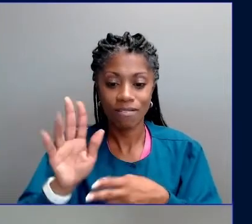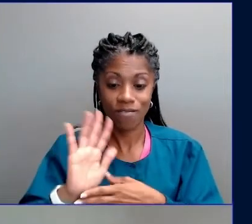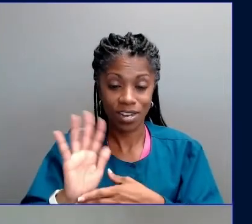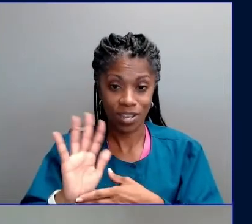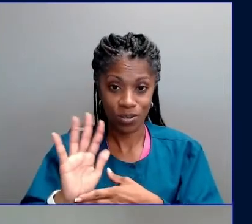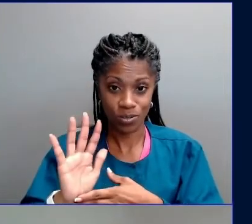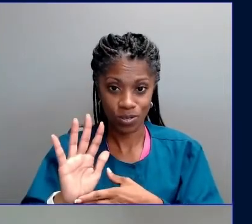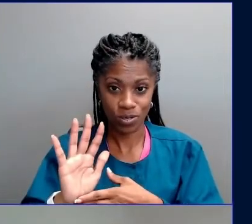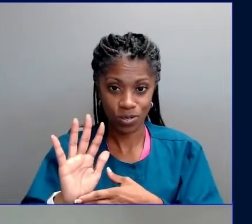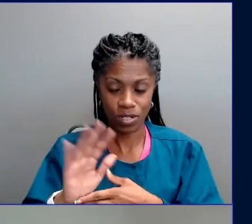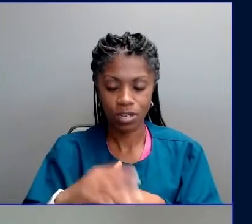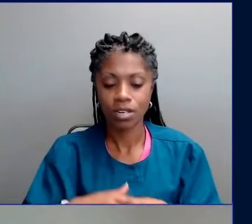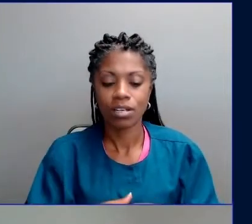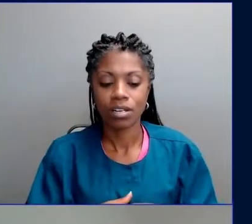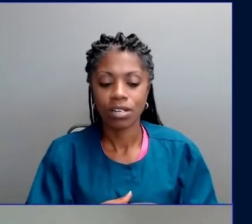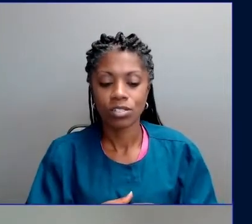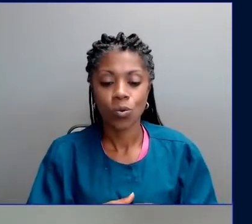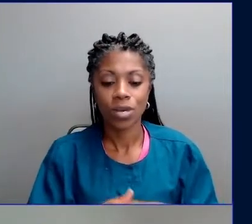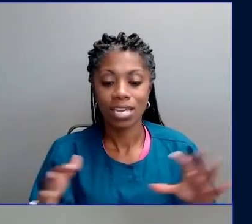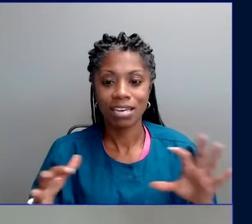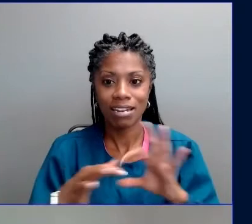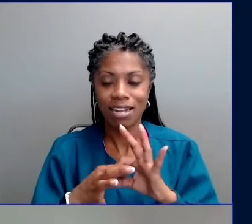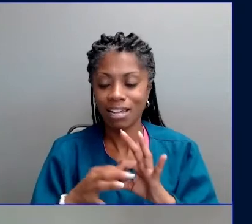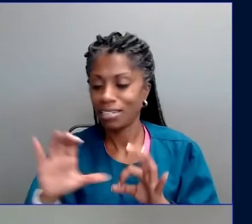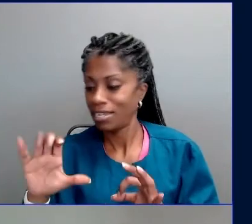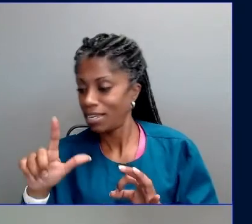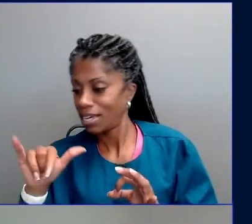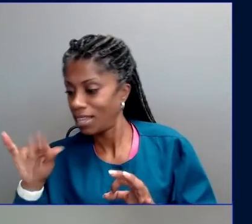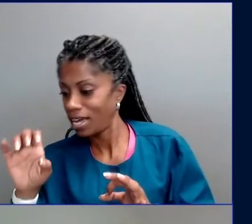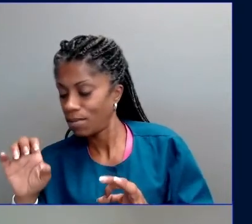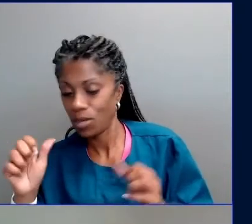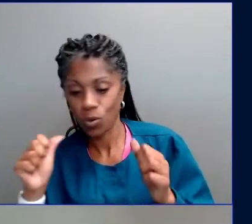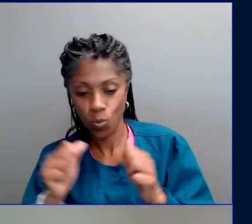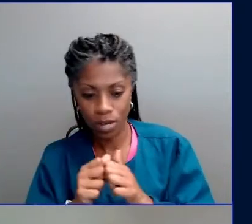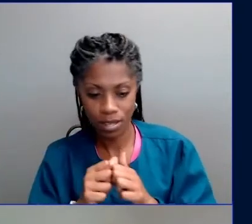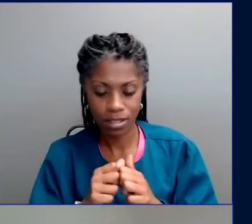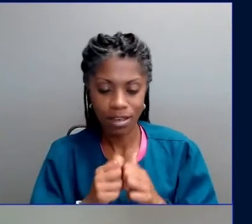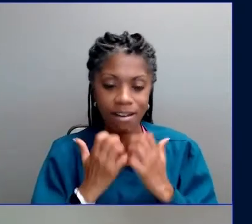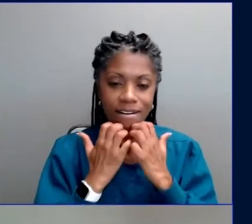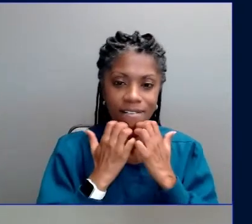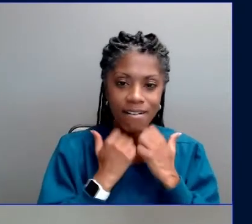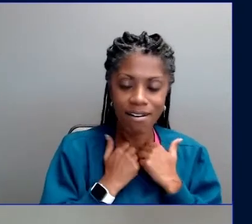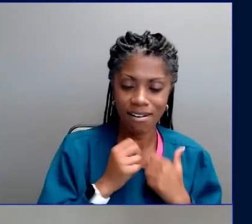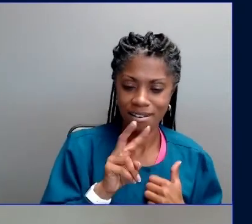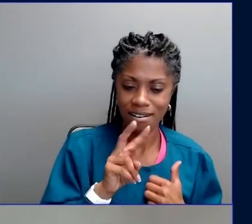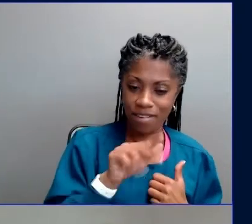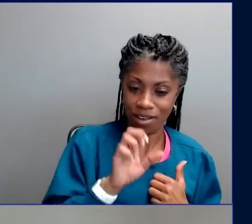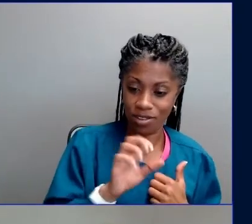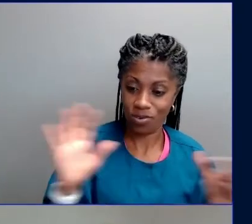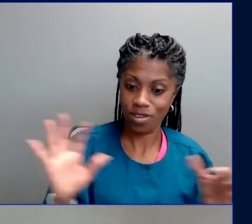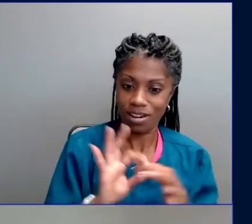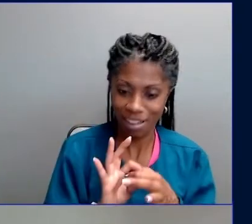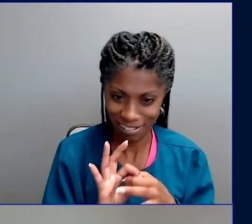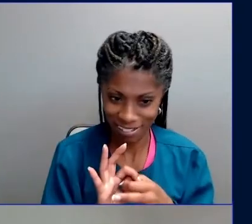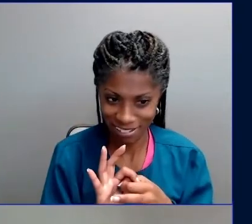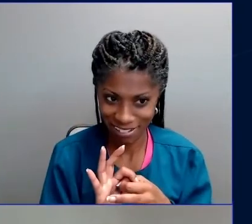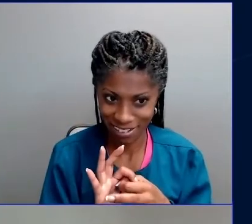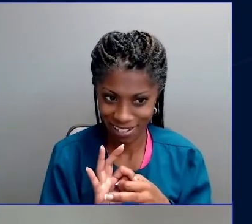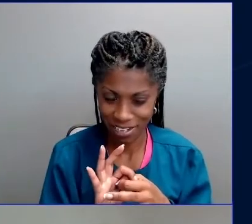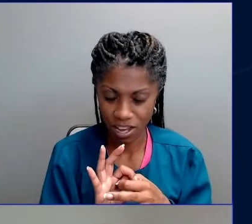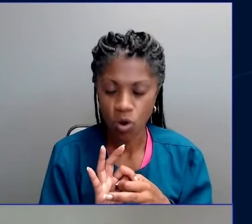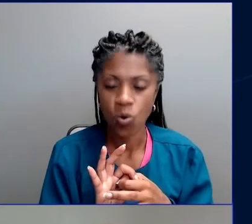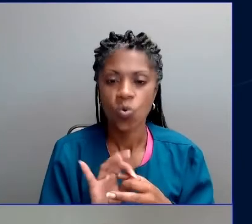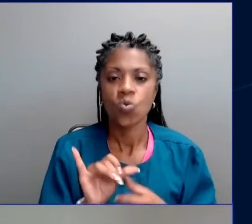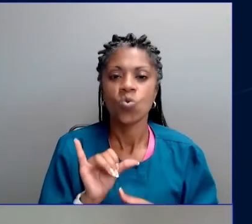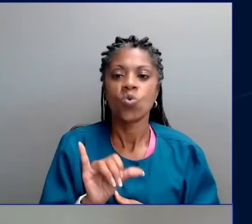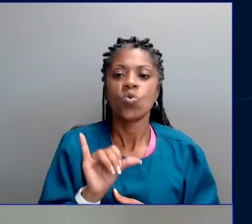values that are dear and near to Republicans' hearts. They tracked Republicans' opinions, and guess what? They changed just through